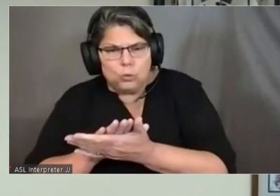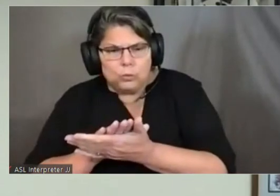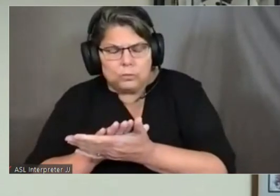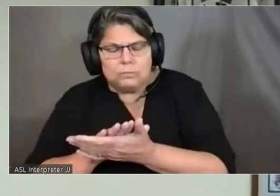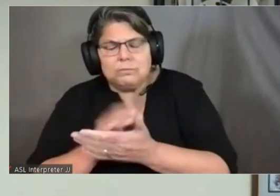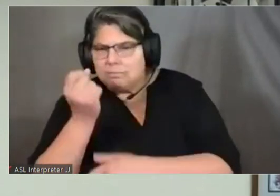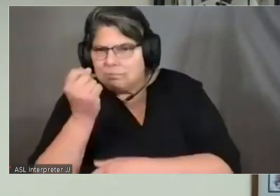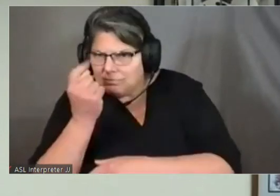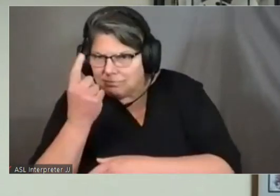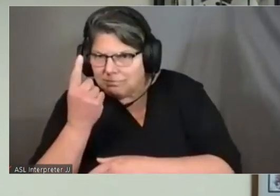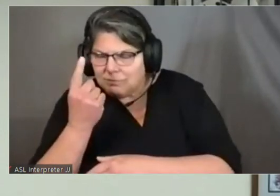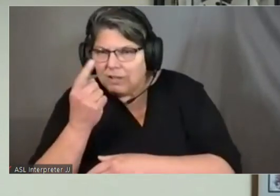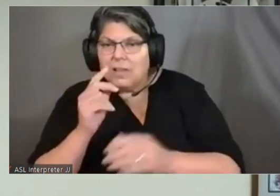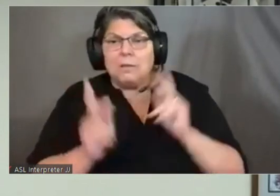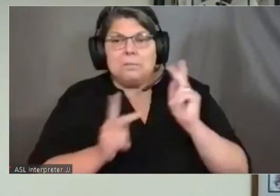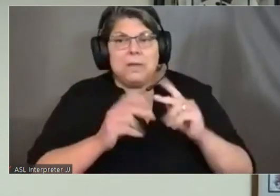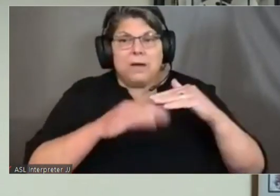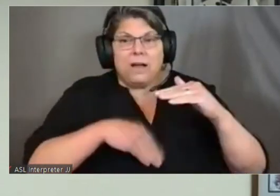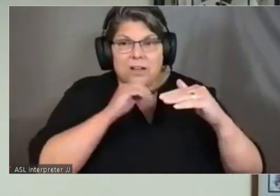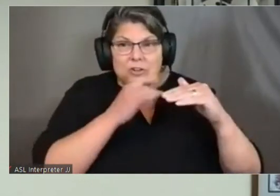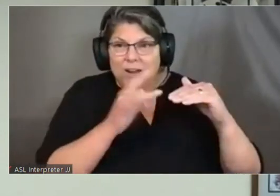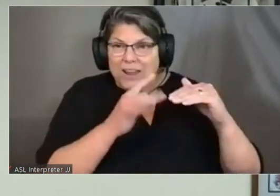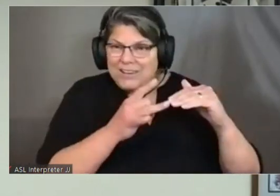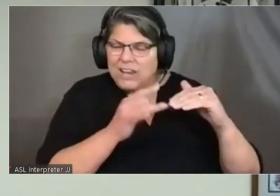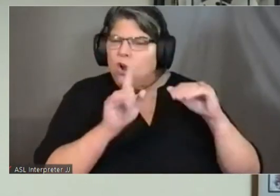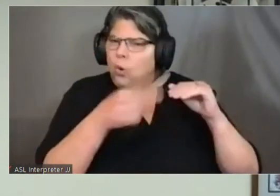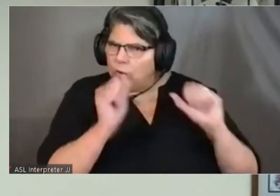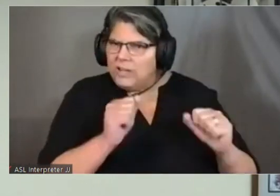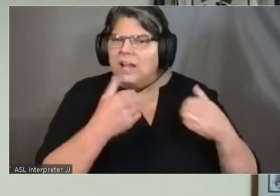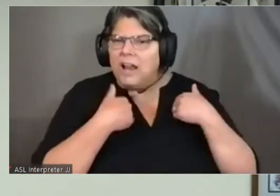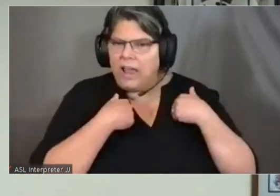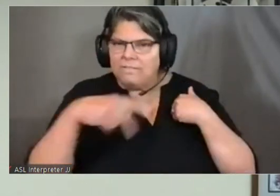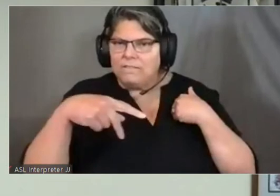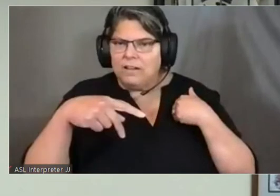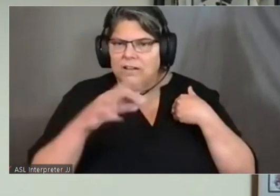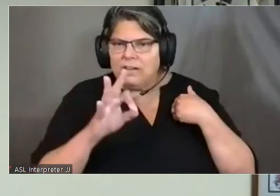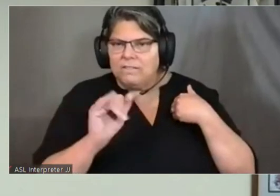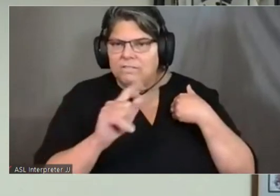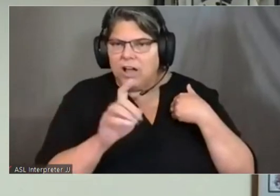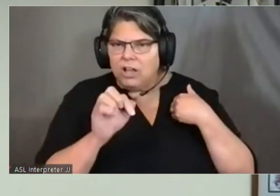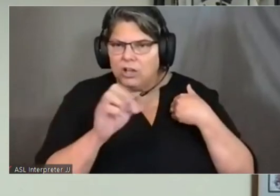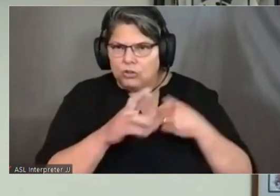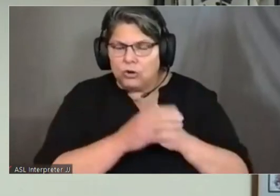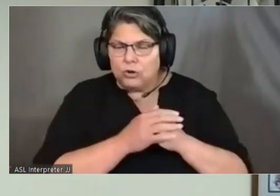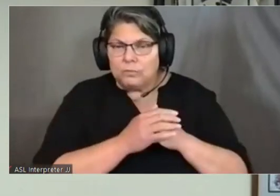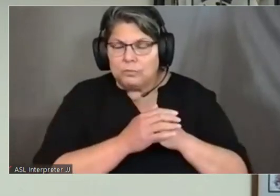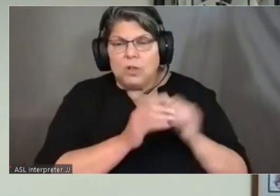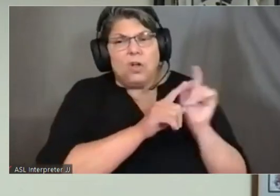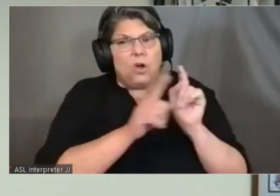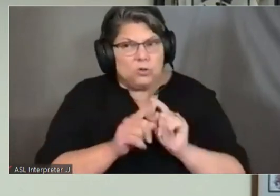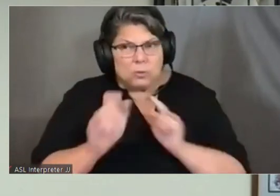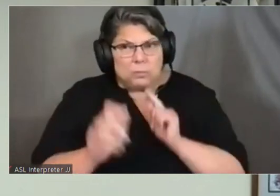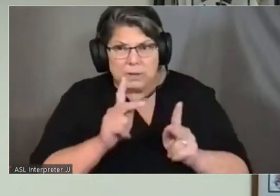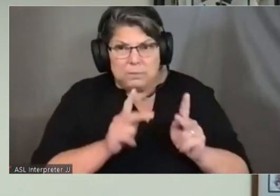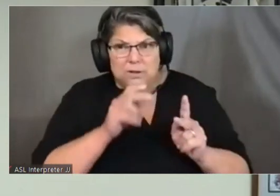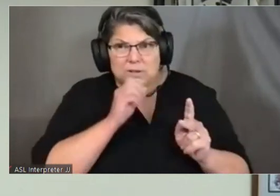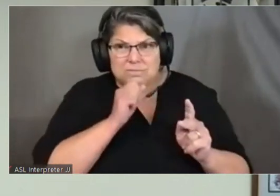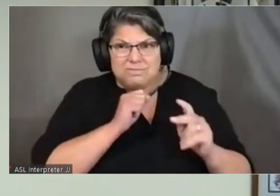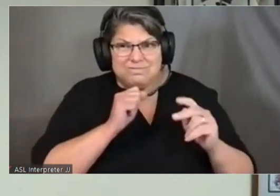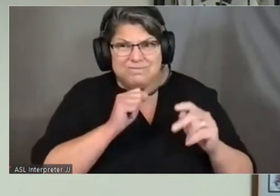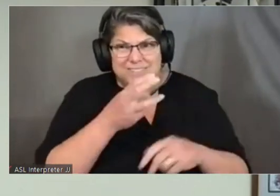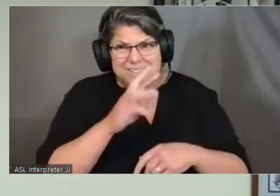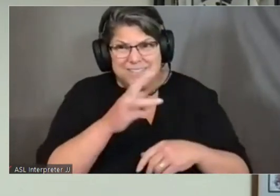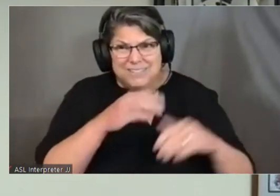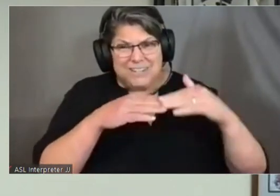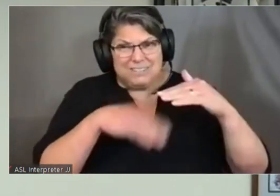course again those under 18 year olds will have to get Pfizer and those under 18 year olds will also have a consent that will